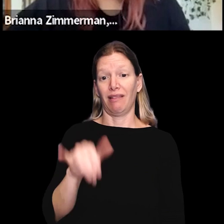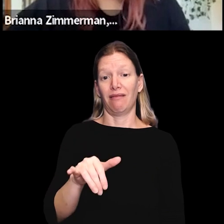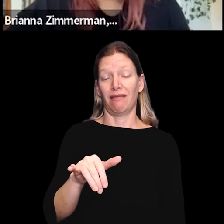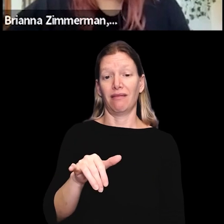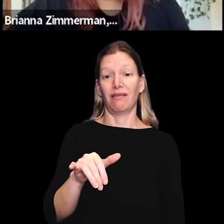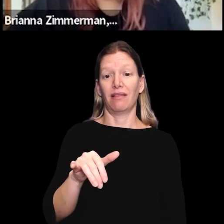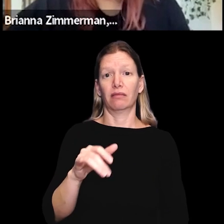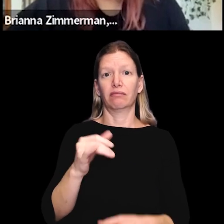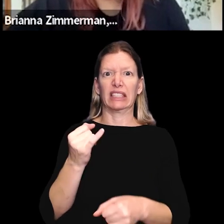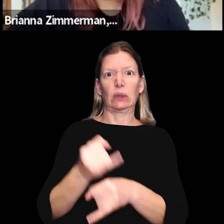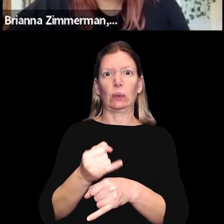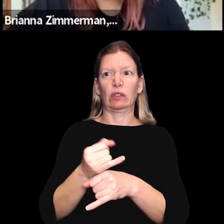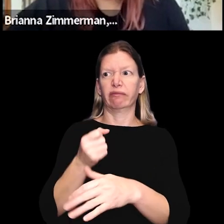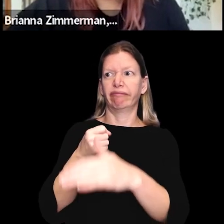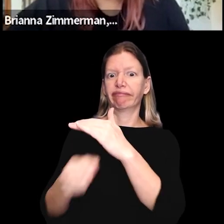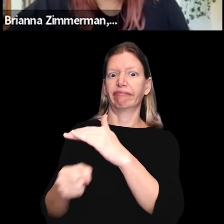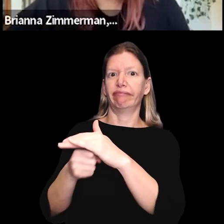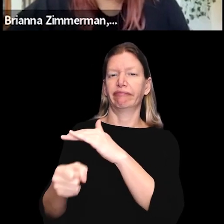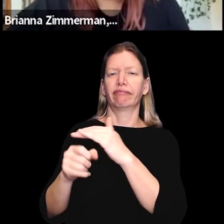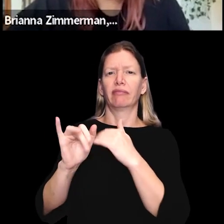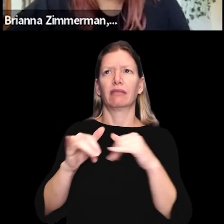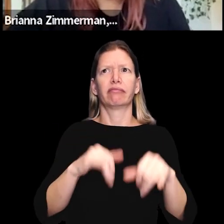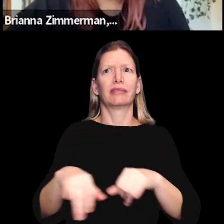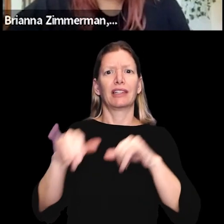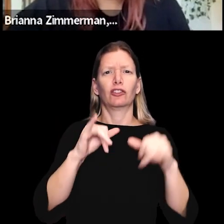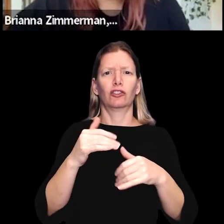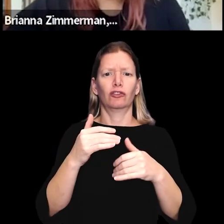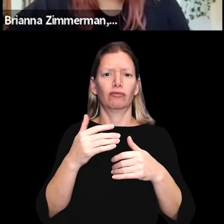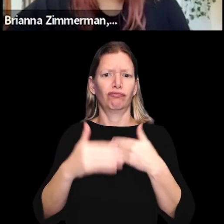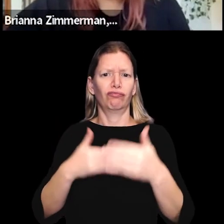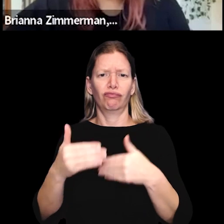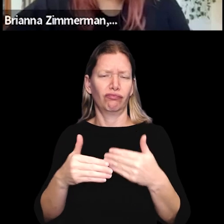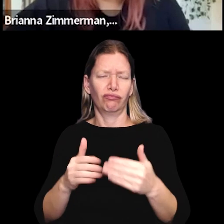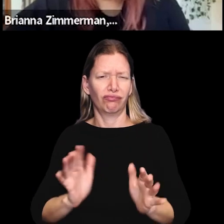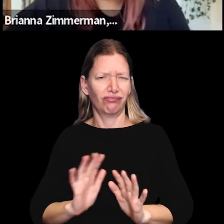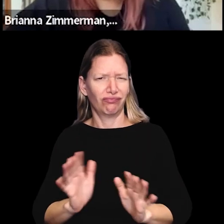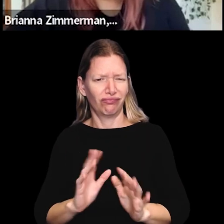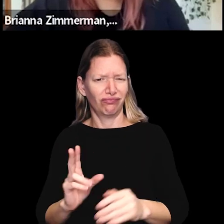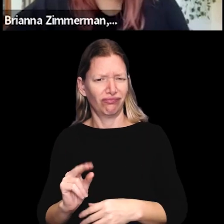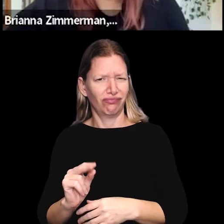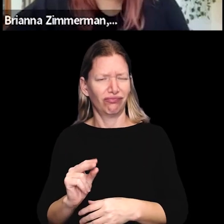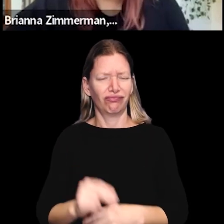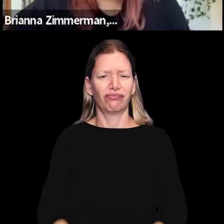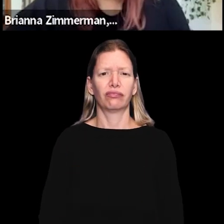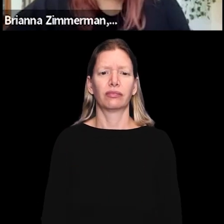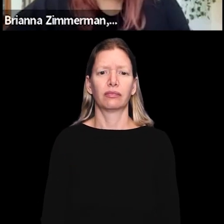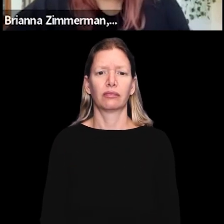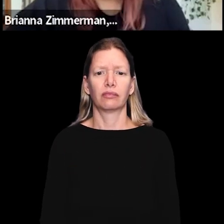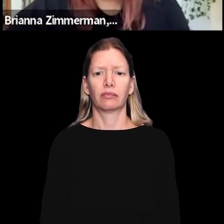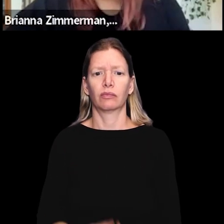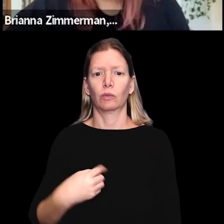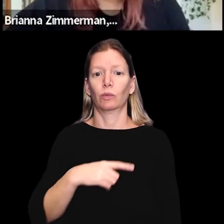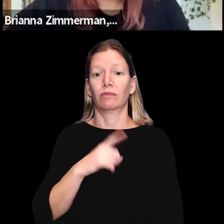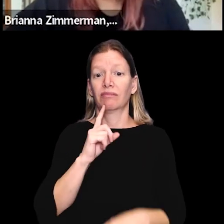institutionalization is not is not the status quo. So